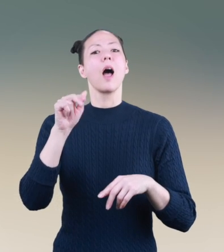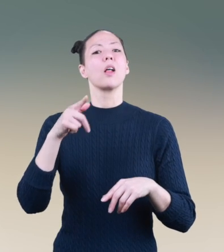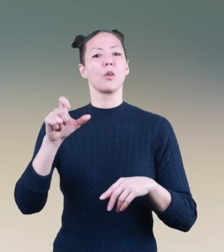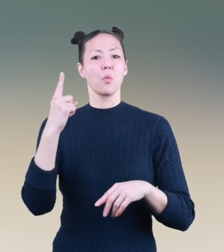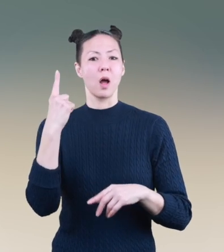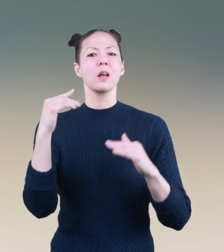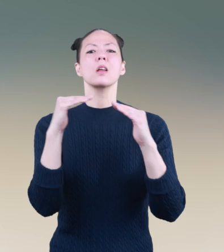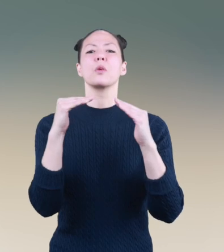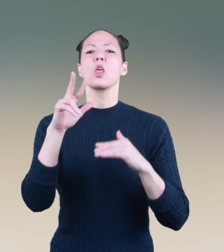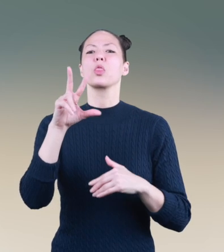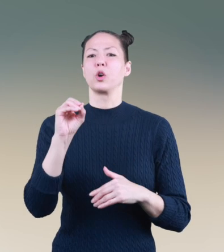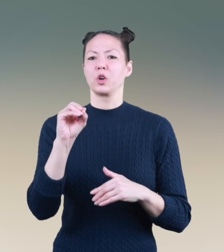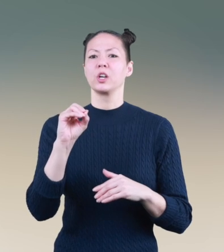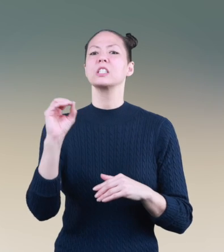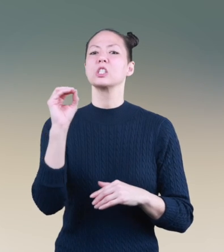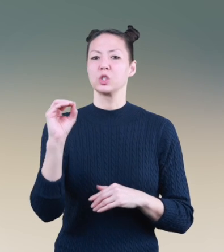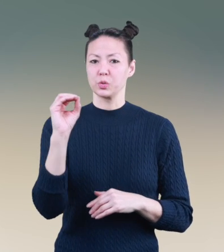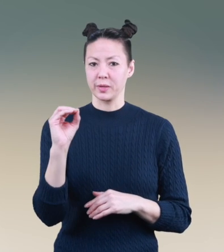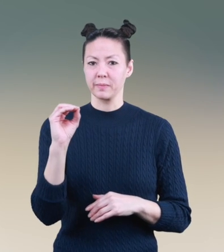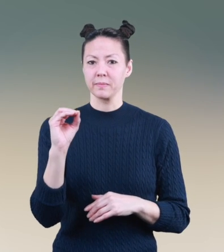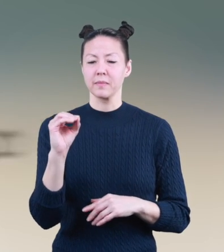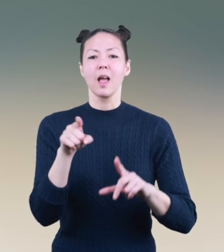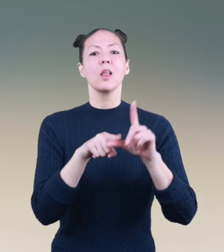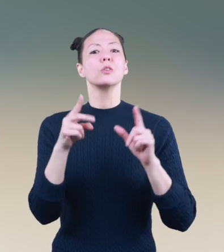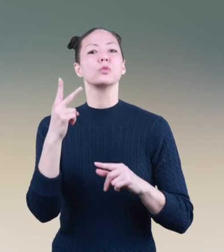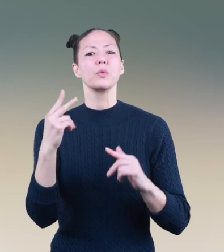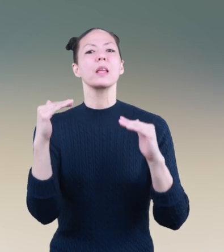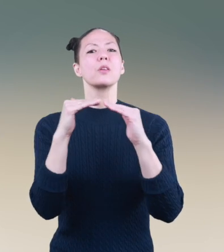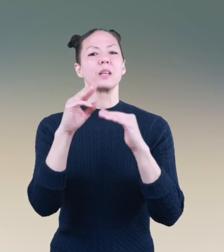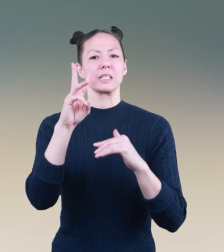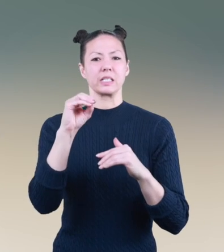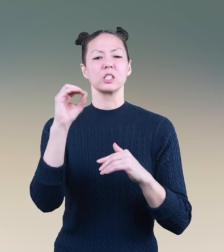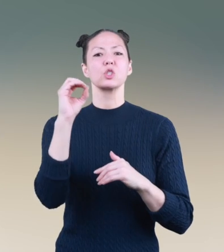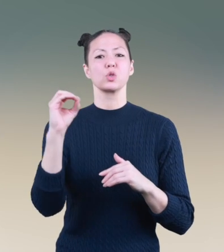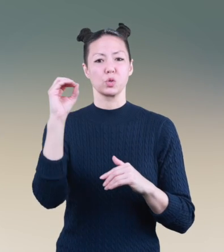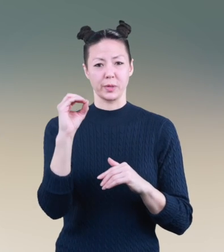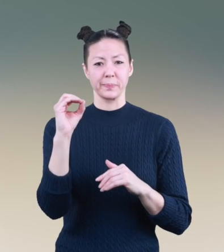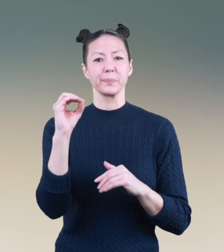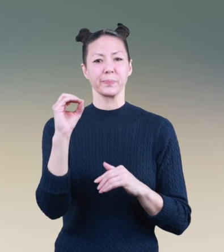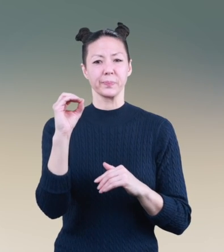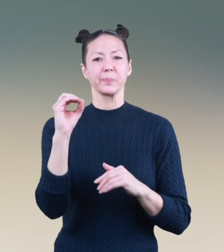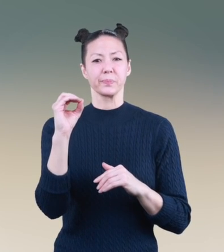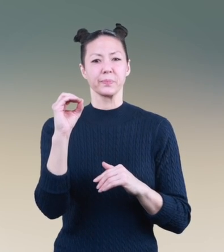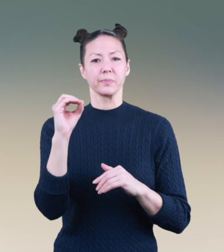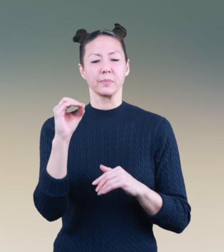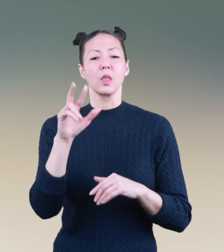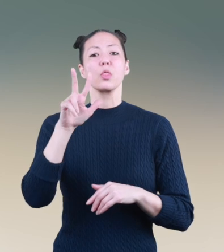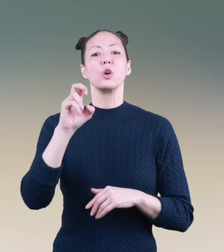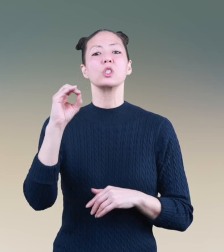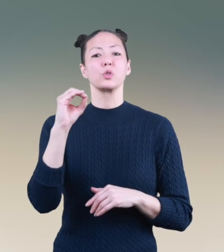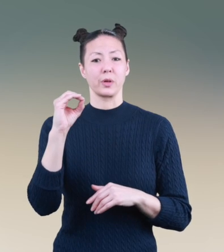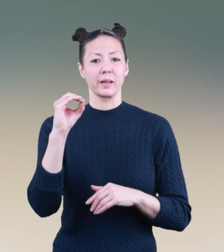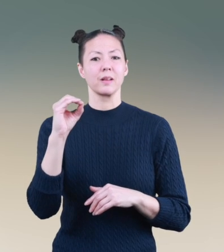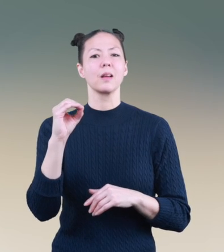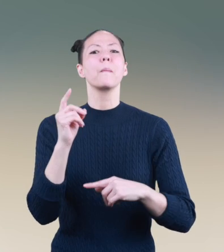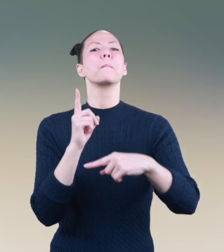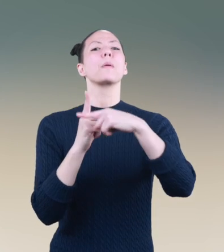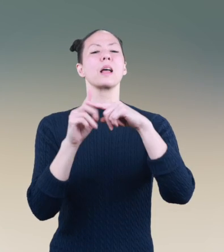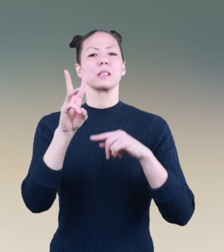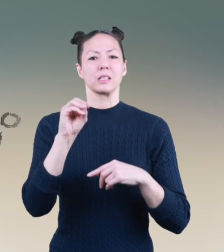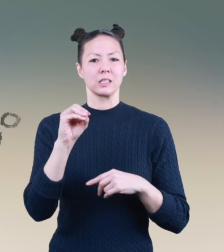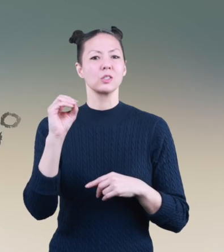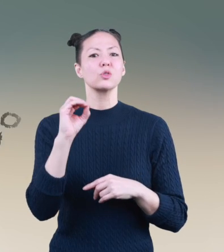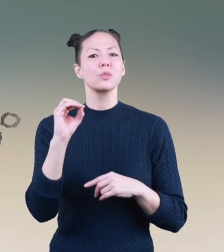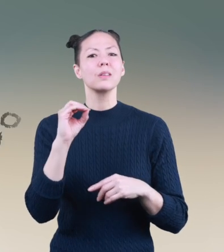equals 30 degrees, and angle 2 equals 60 degrees. 30 degrees plus 60 degrees